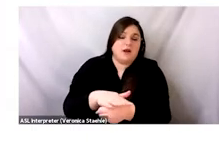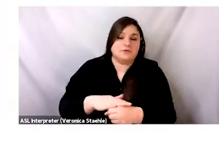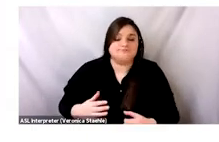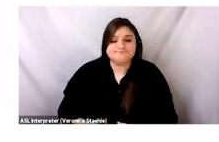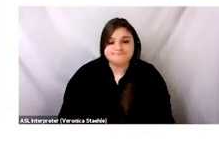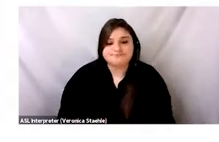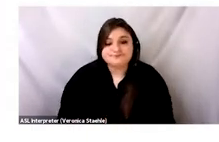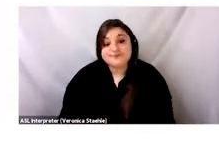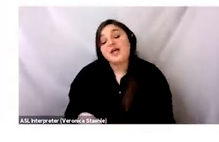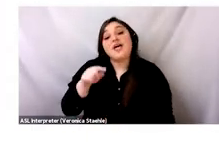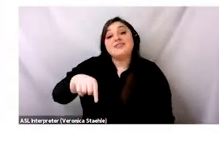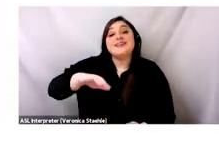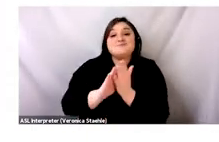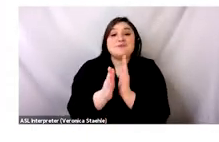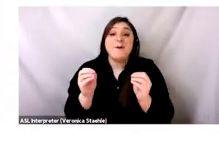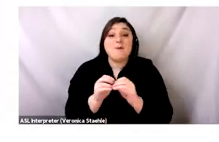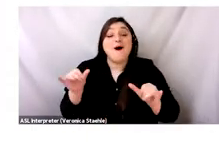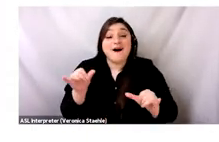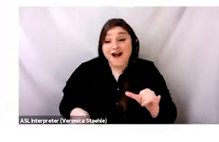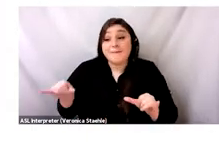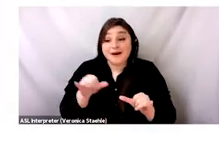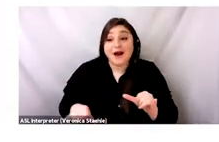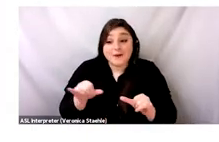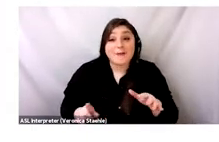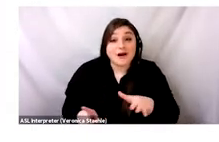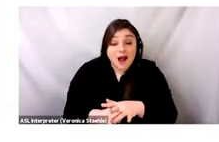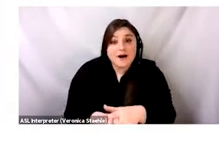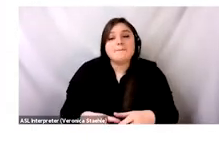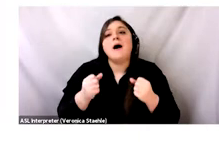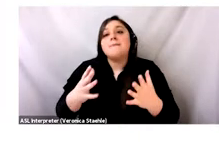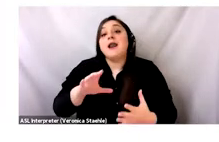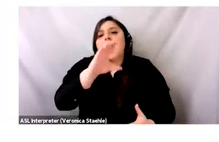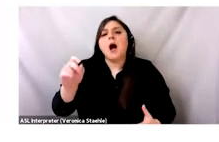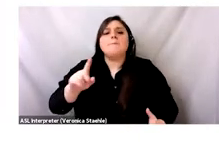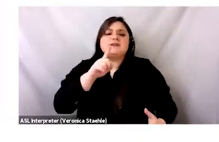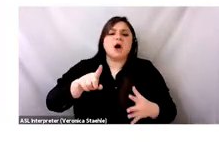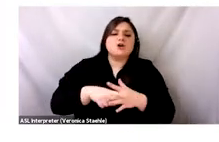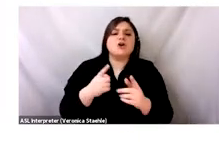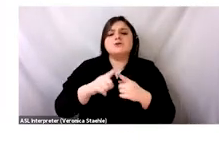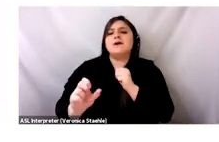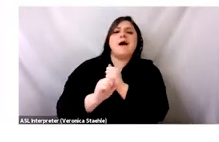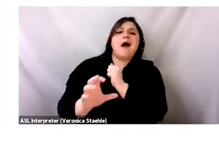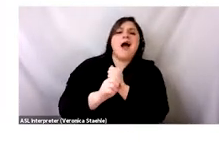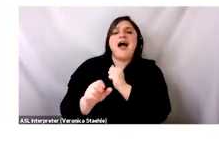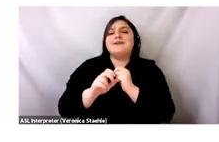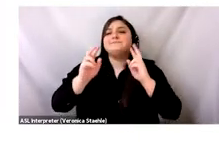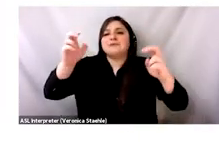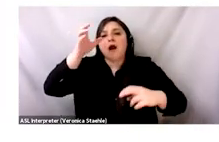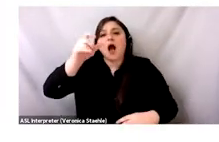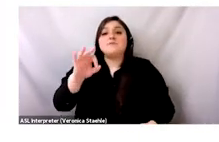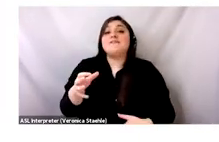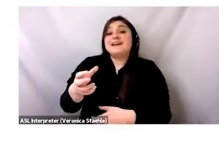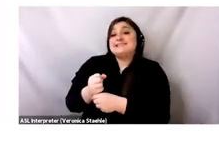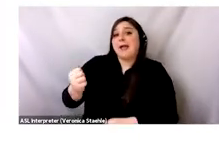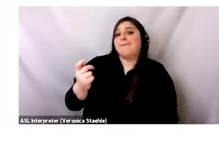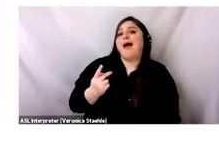This is becoming more common because of circularity. More and more fashion companies are launching take-back schemes where consumers can put clothing in a